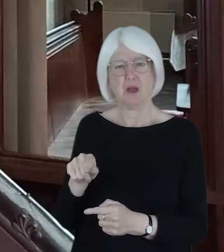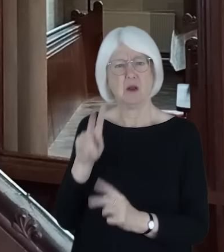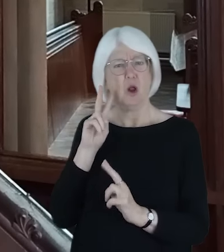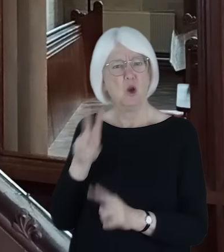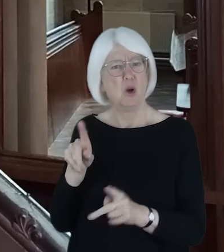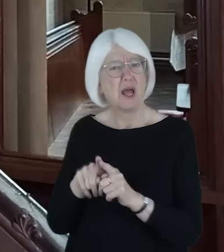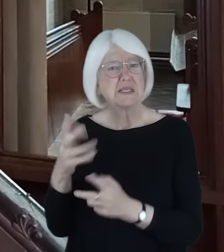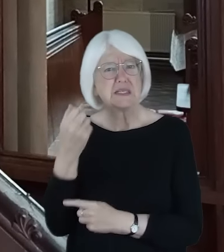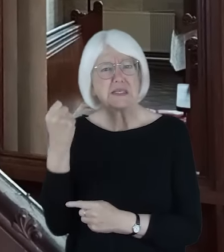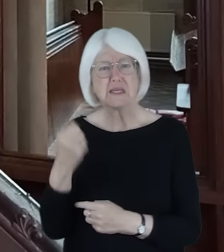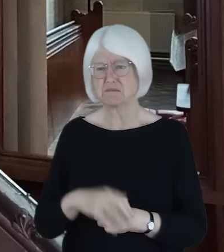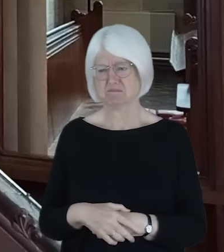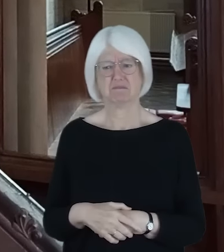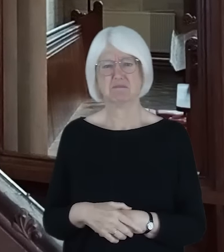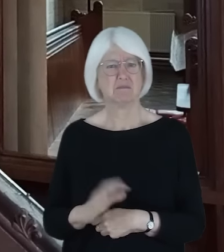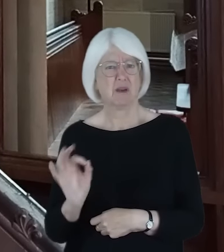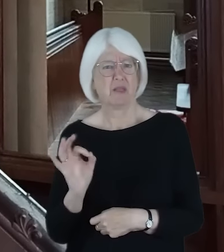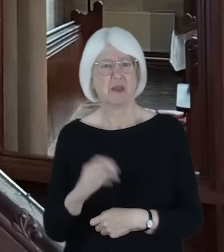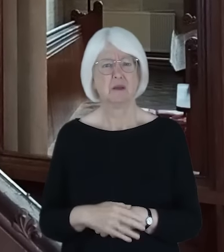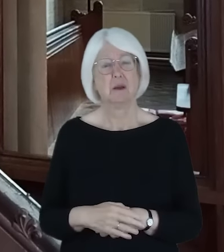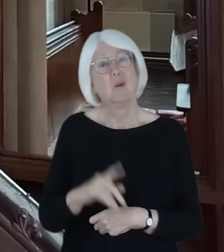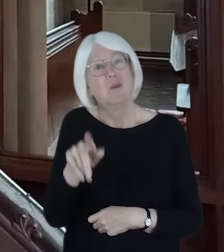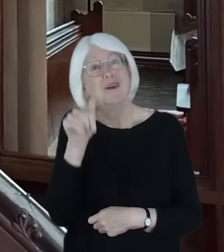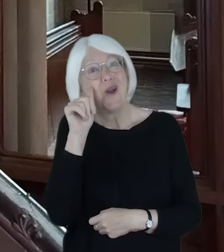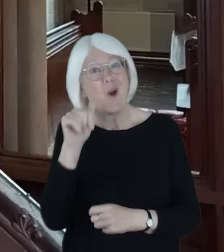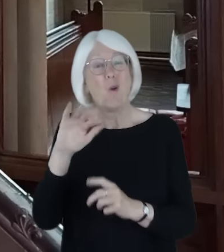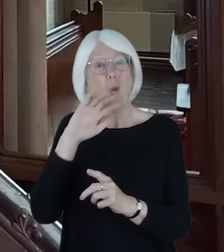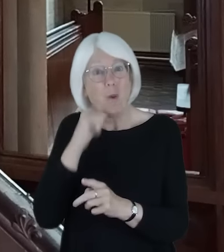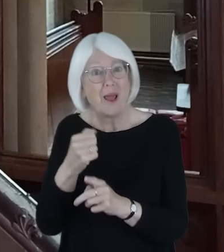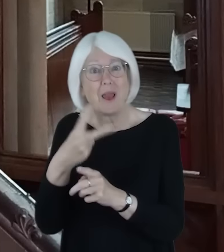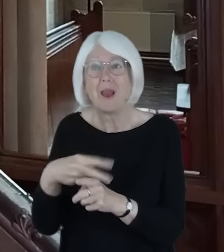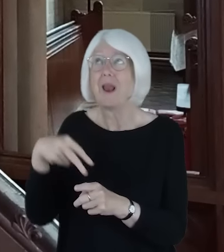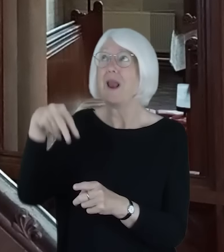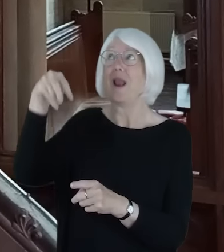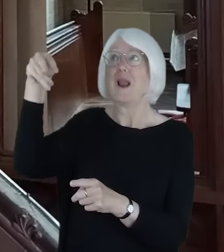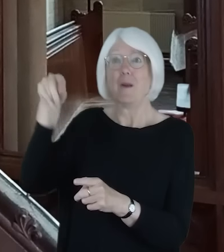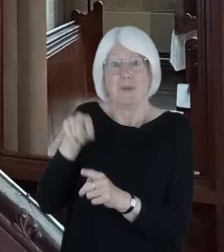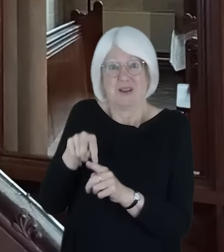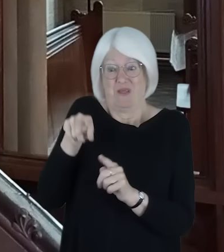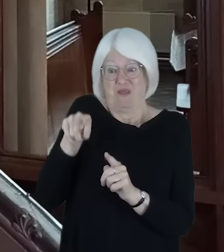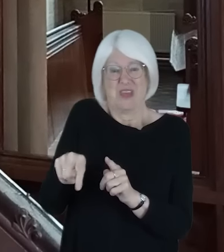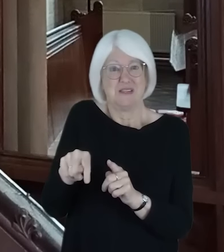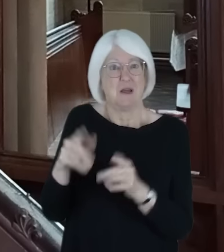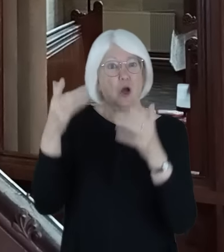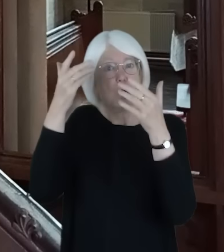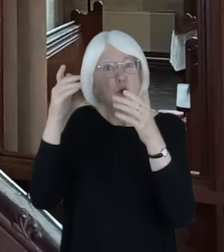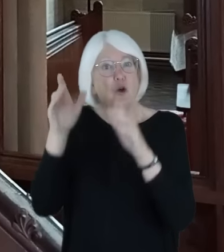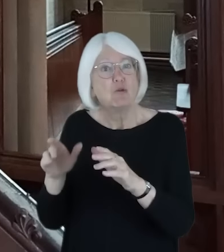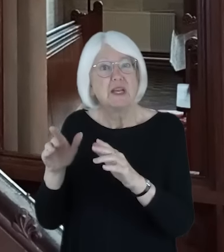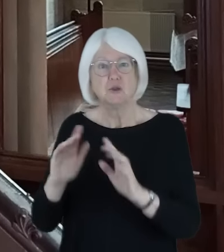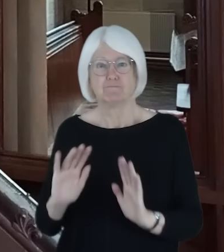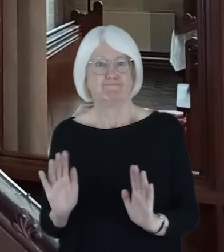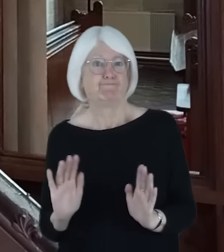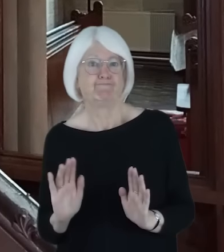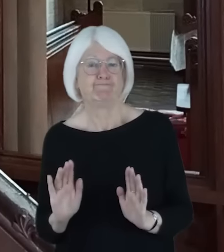nothing like success. He might be about to ascend to that throne in heaven, but this is no